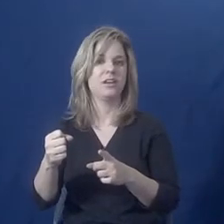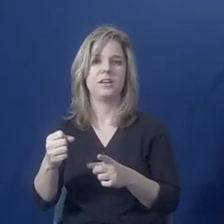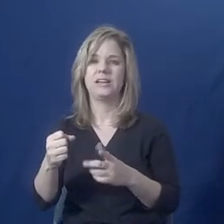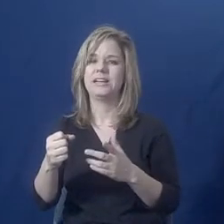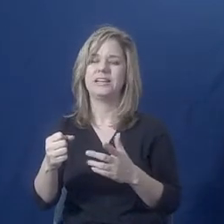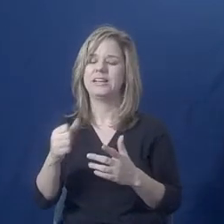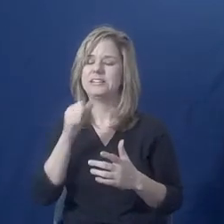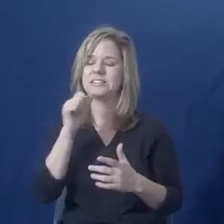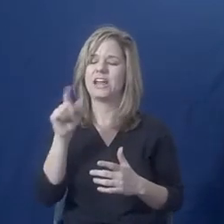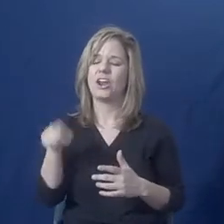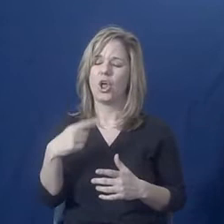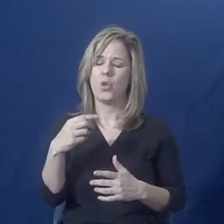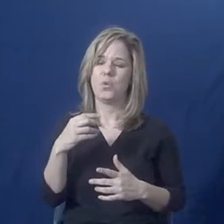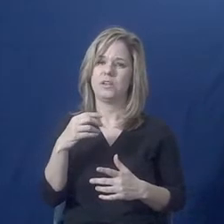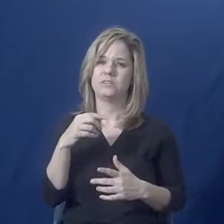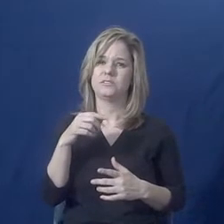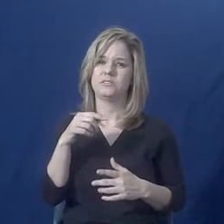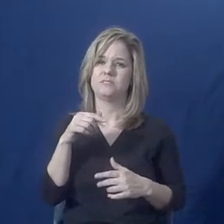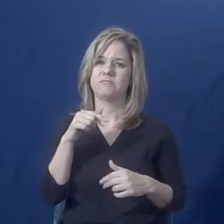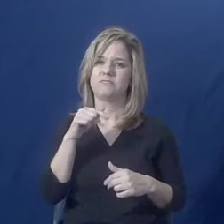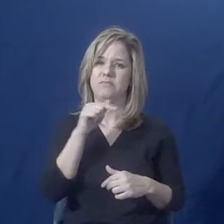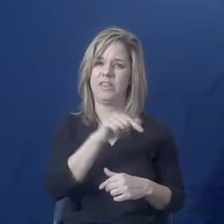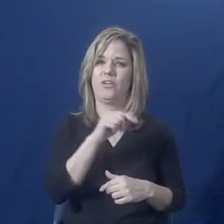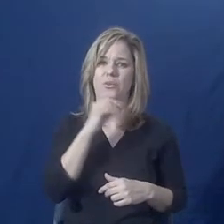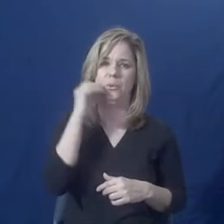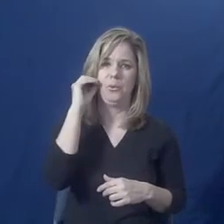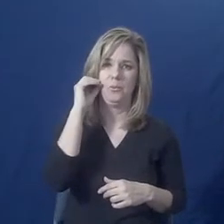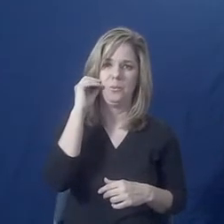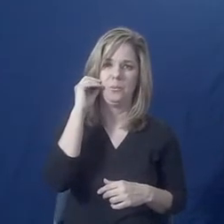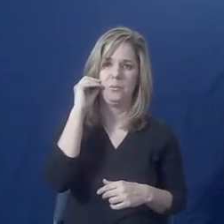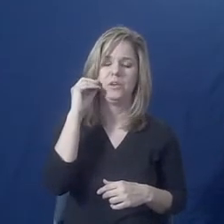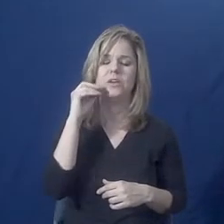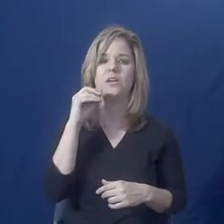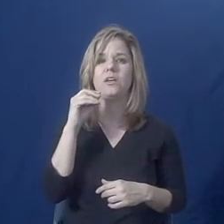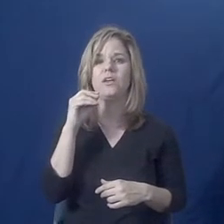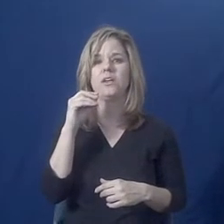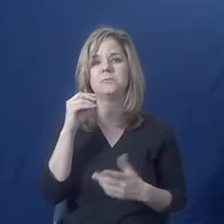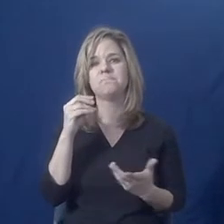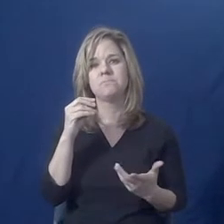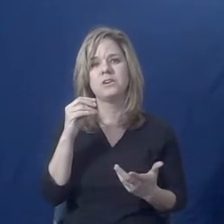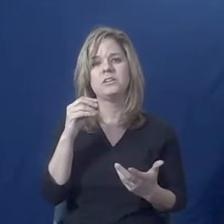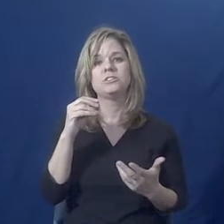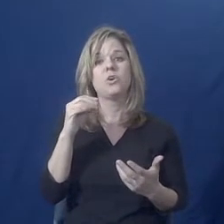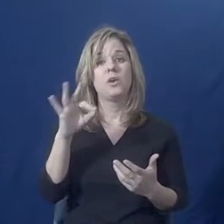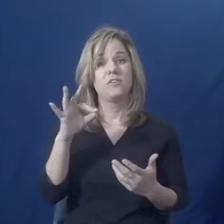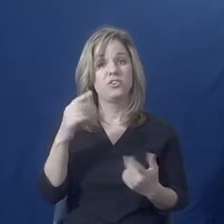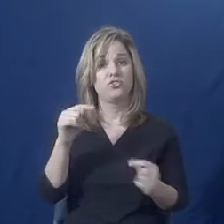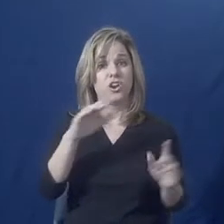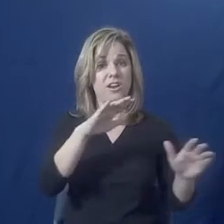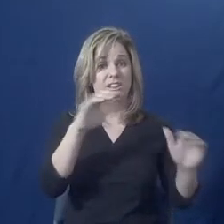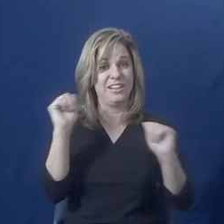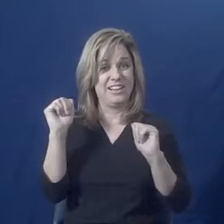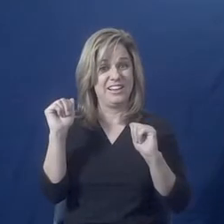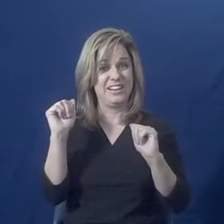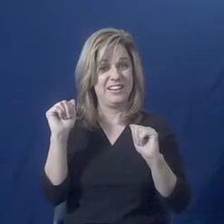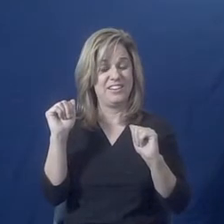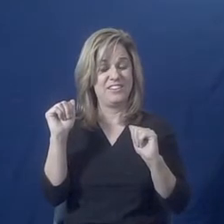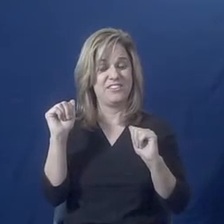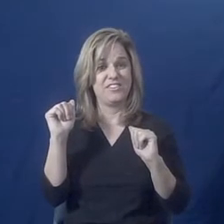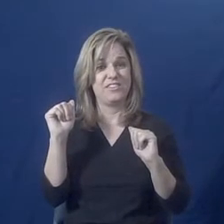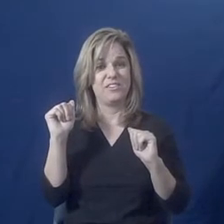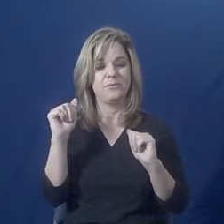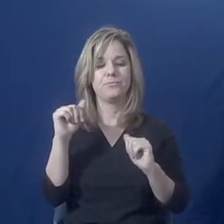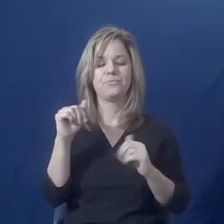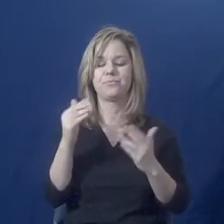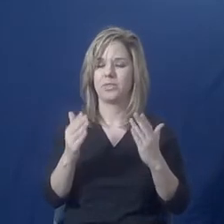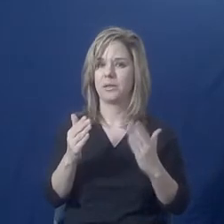if you are trying to leave, many times they will make a greater effort to try to